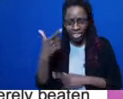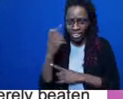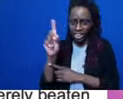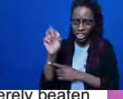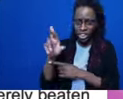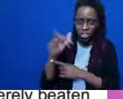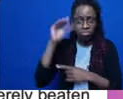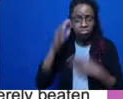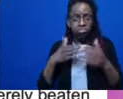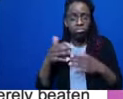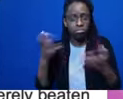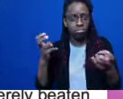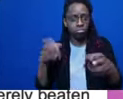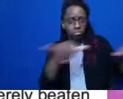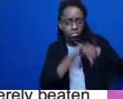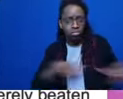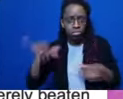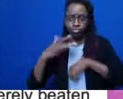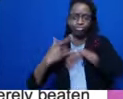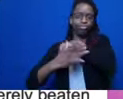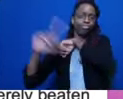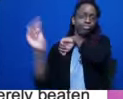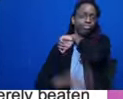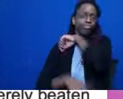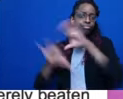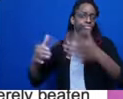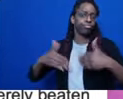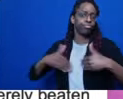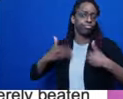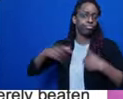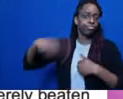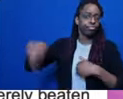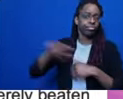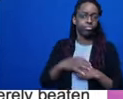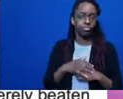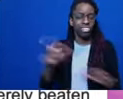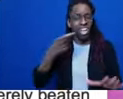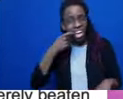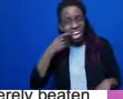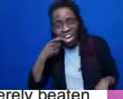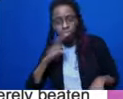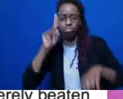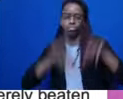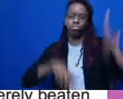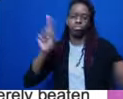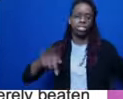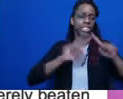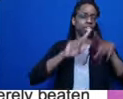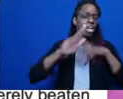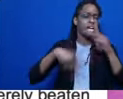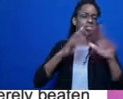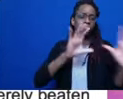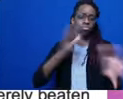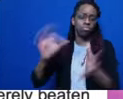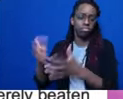battling addictions of various kinds. And overwhelmingly they're undereducated. They've been kicked out of school, pushed out of school,